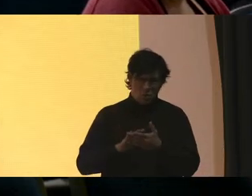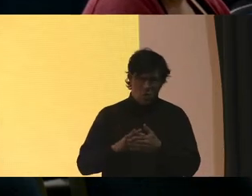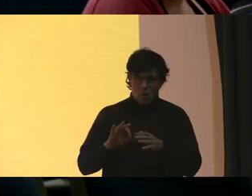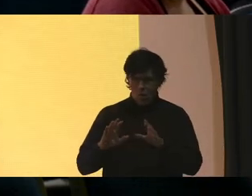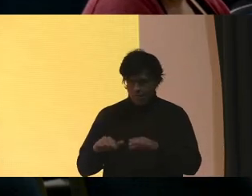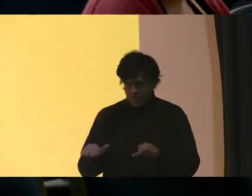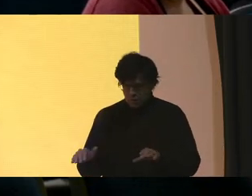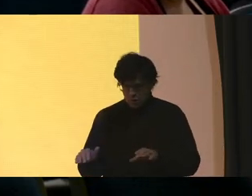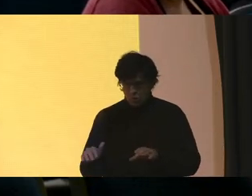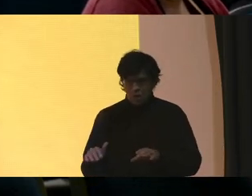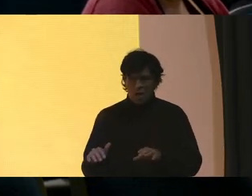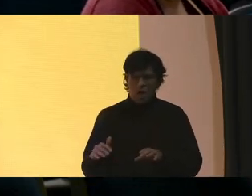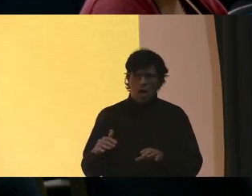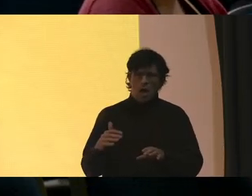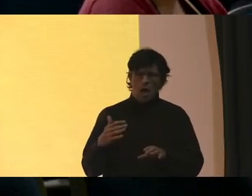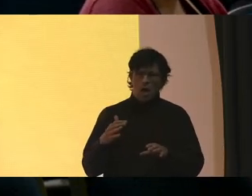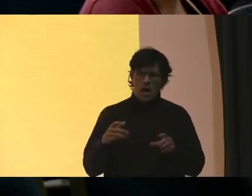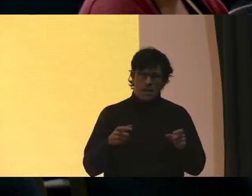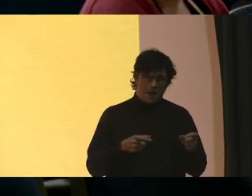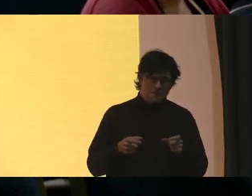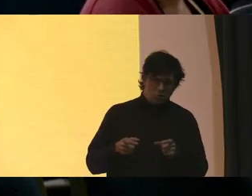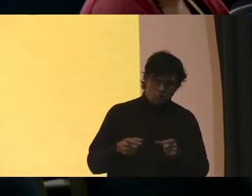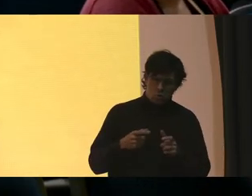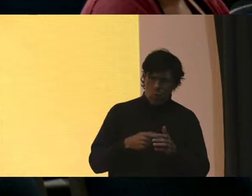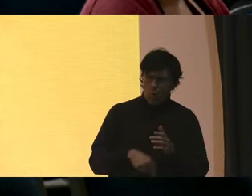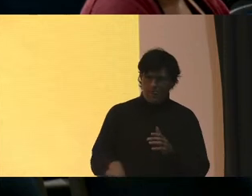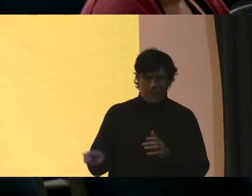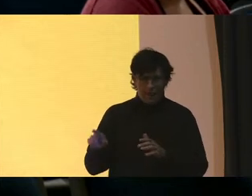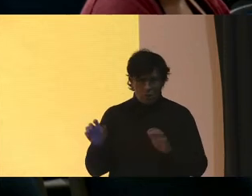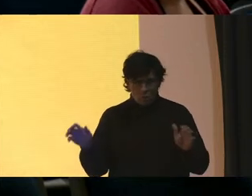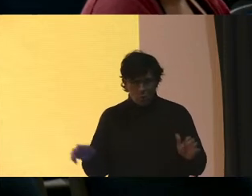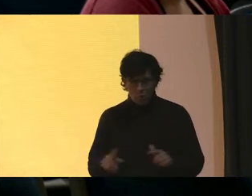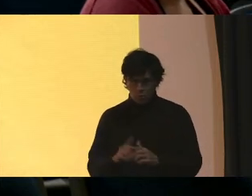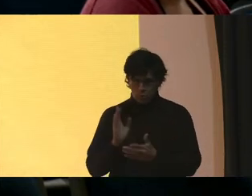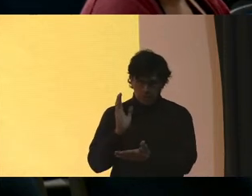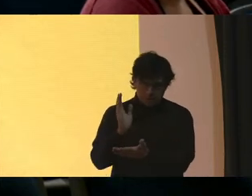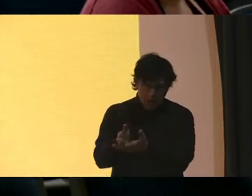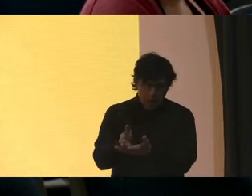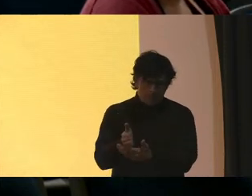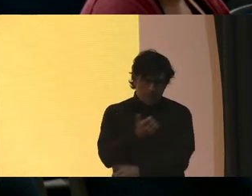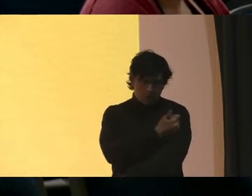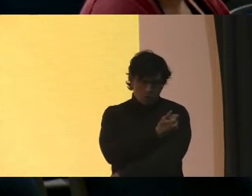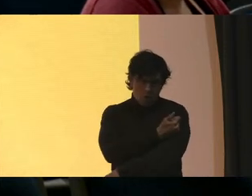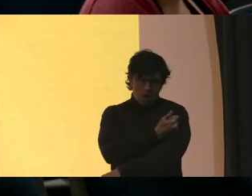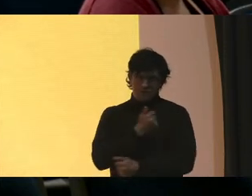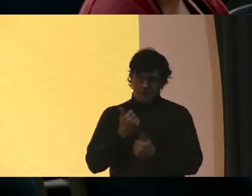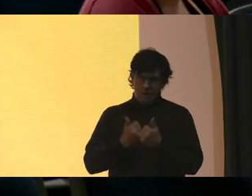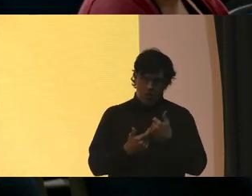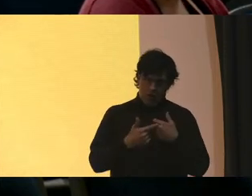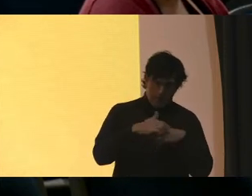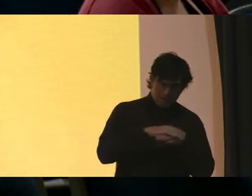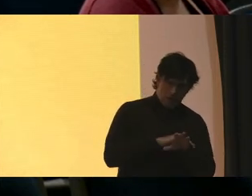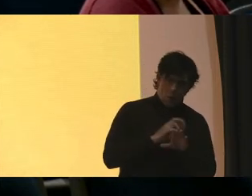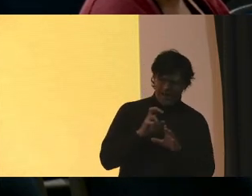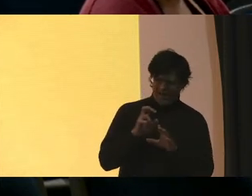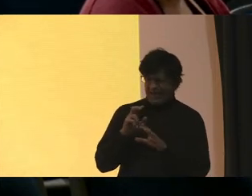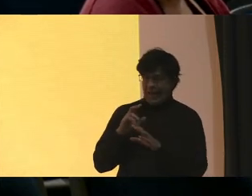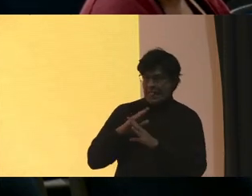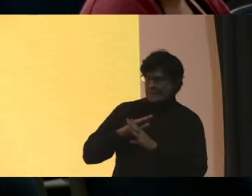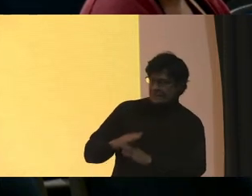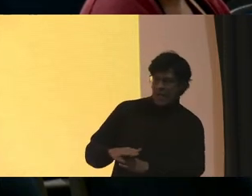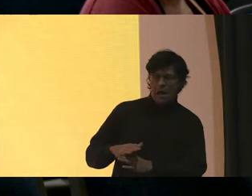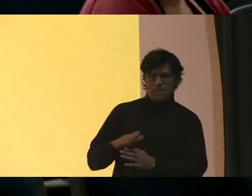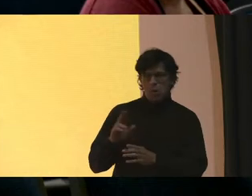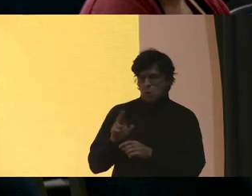children, of the administration What they're doing to stop the drugs from either coming in or at least stop them from using